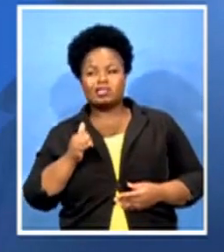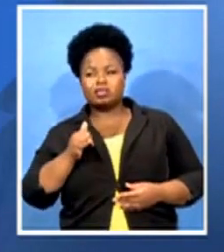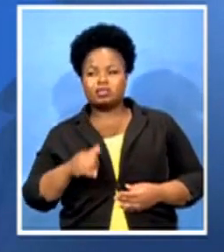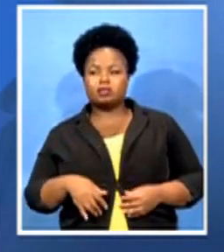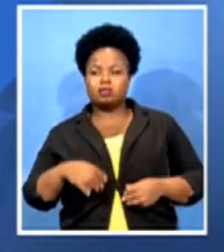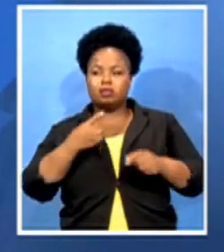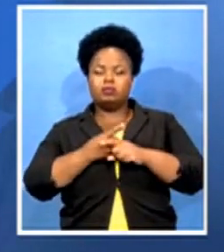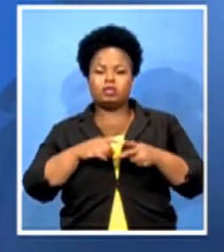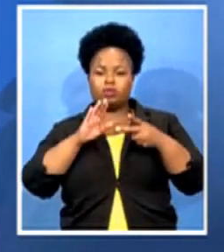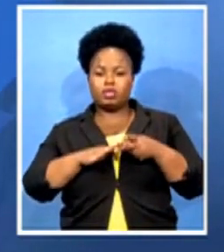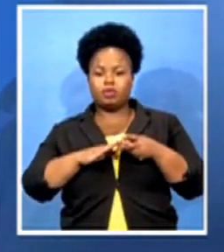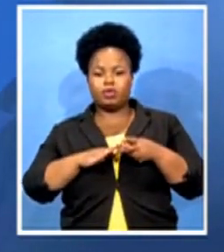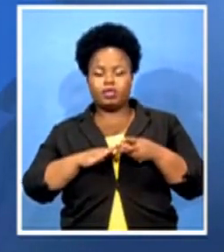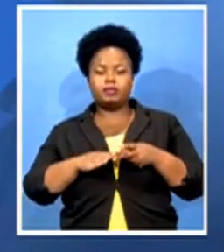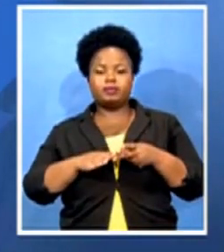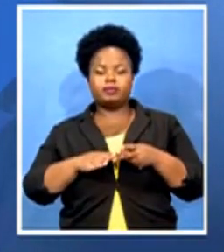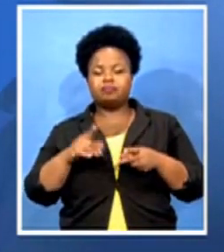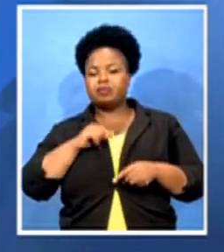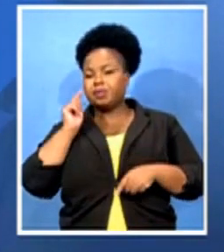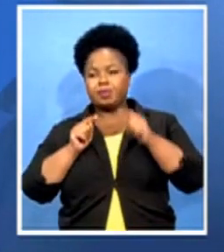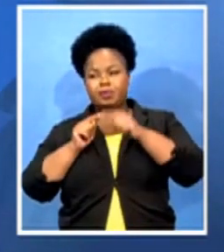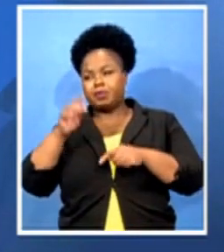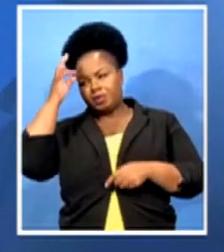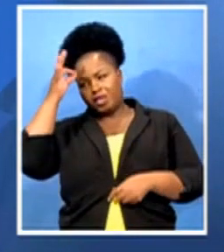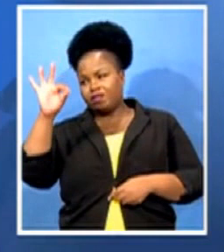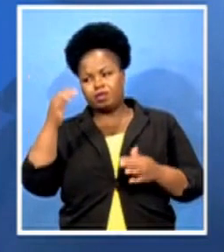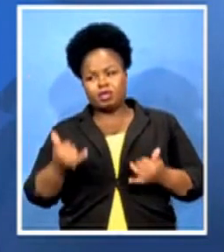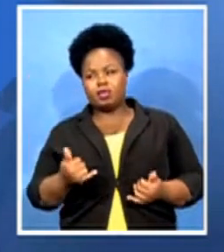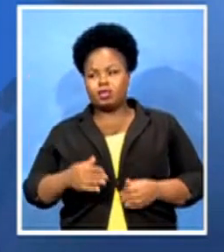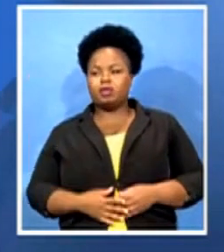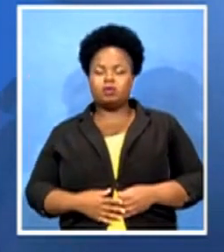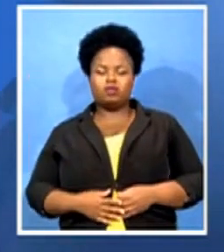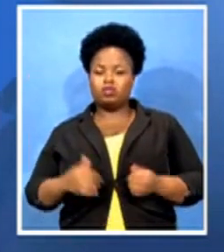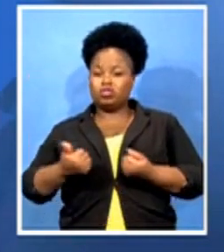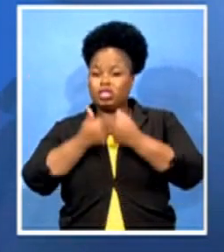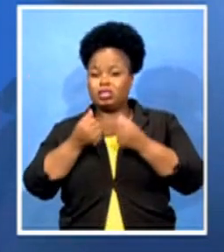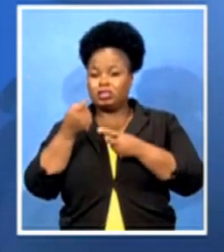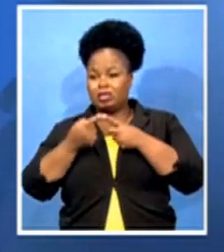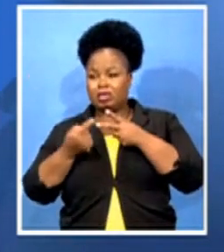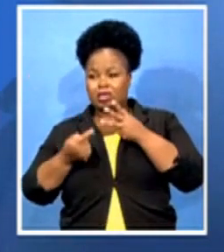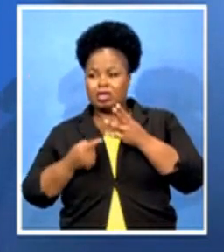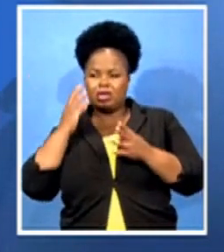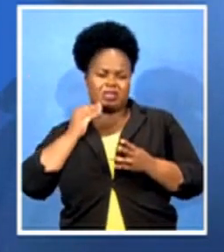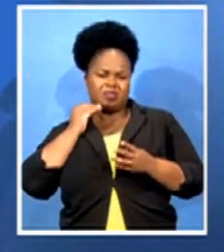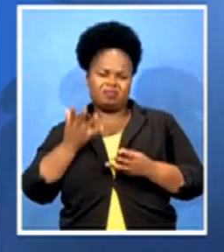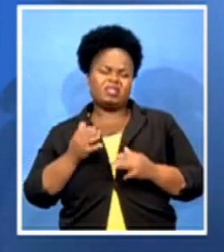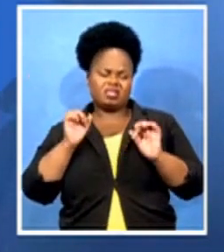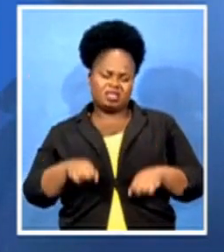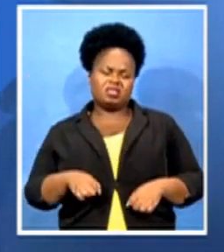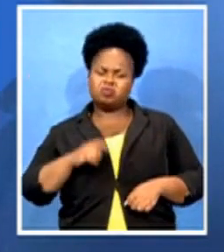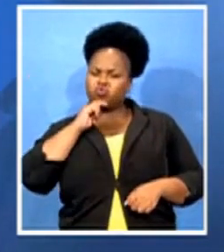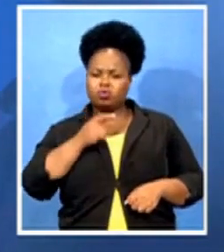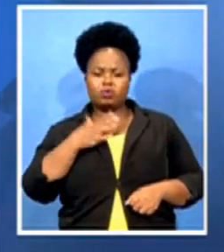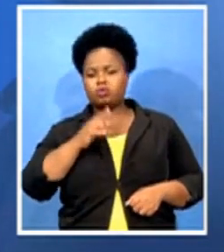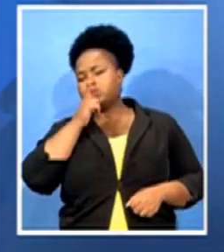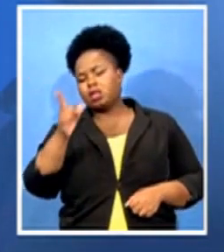blaming the government now for the current challenges that are there. And, of course, Adriana must indicate that, led by the Department